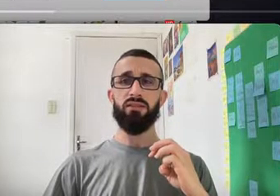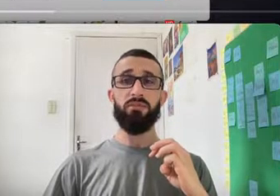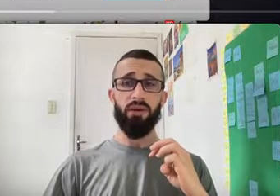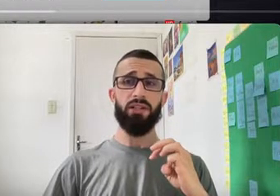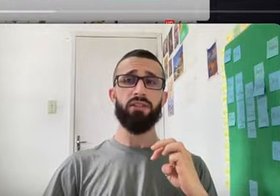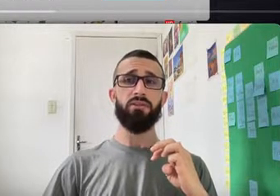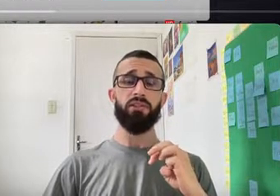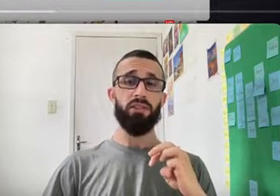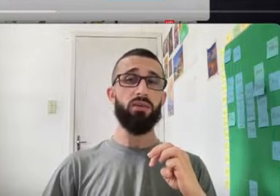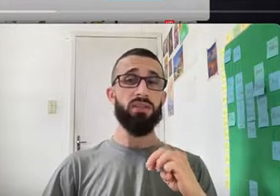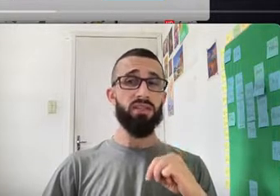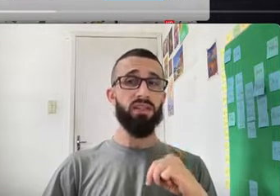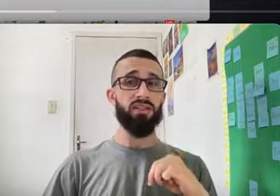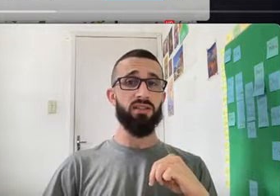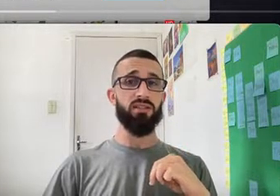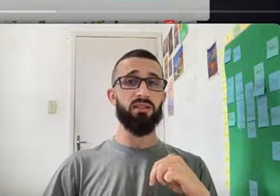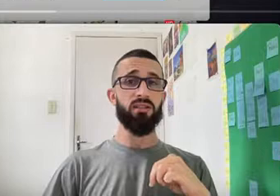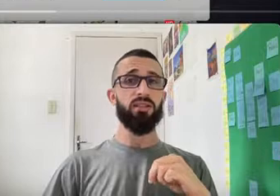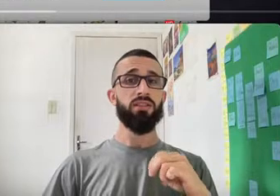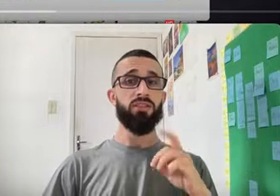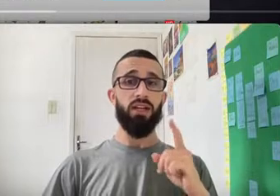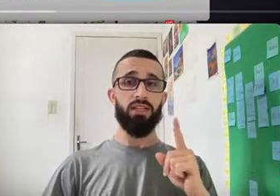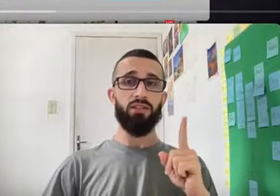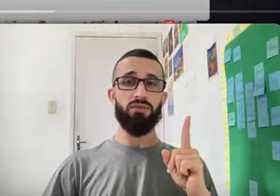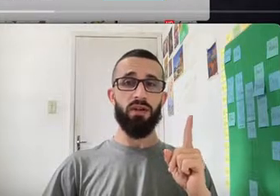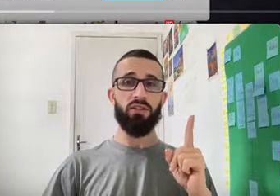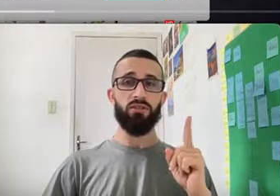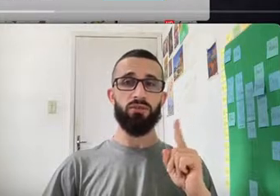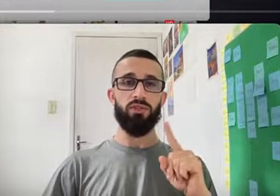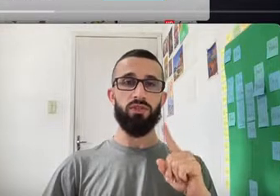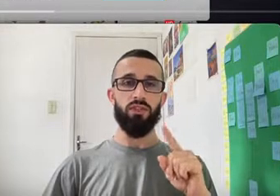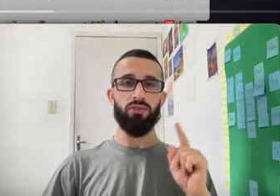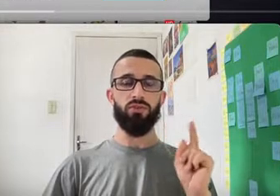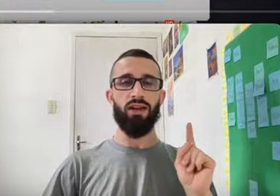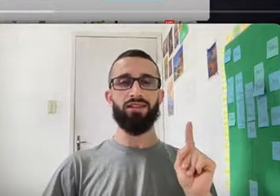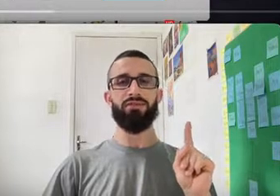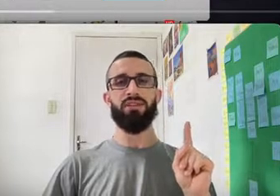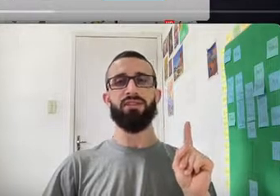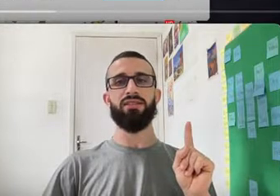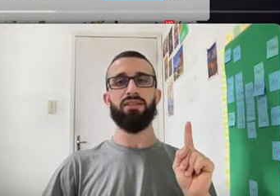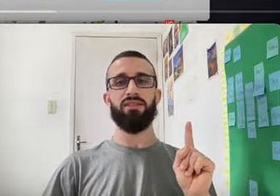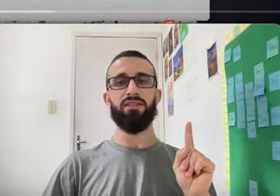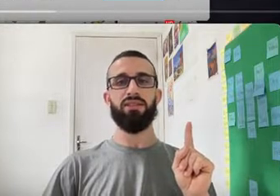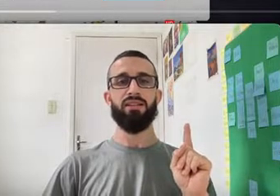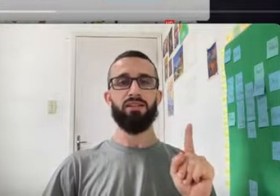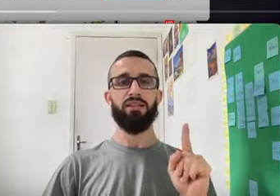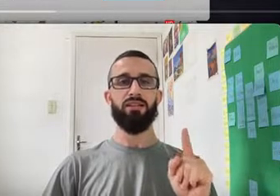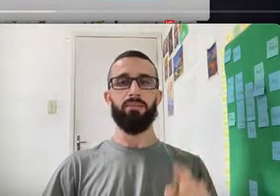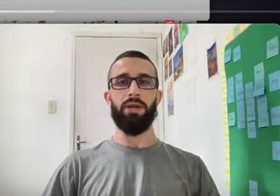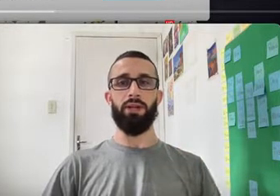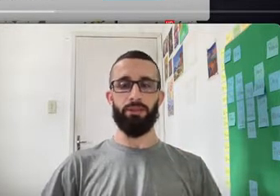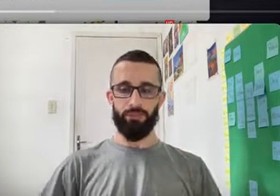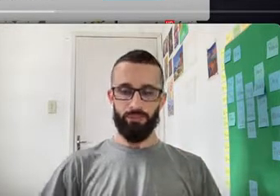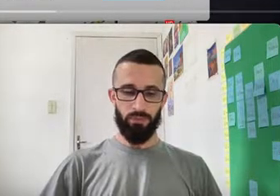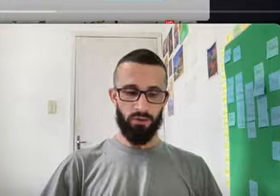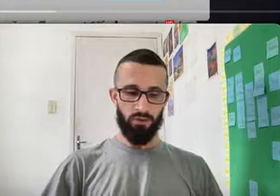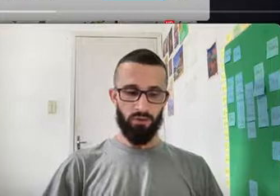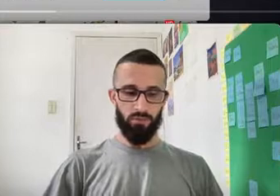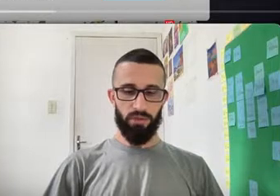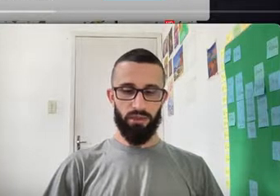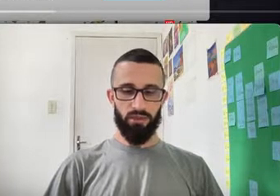Imperative E Não Esqueça De Ativar O Sininho To Activate The Little Bell